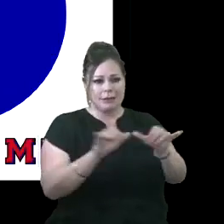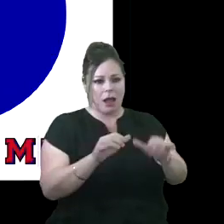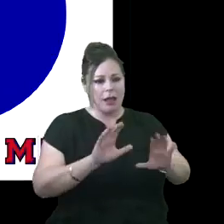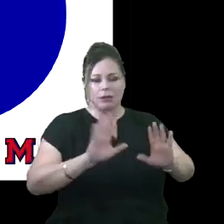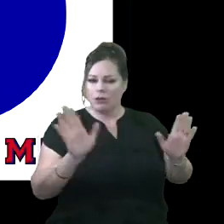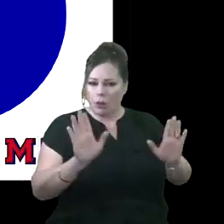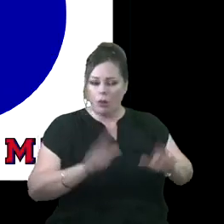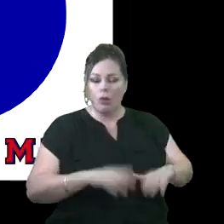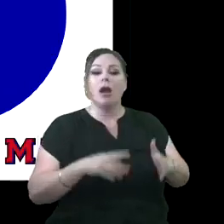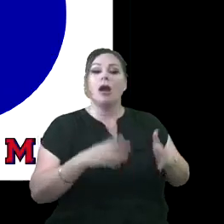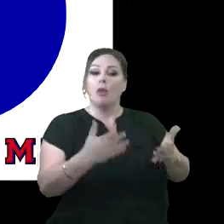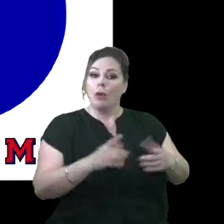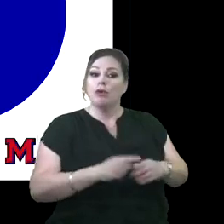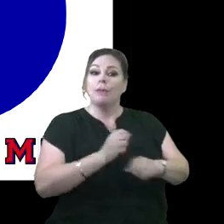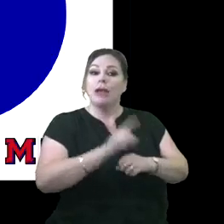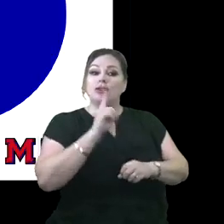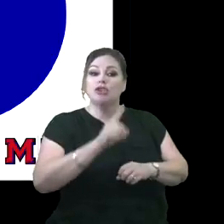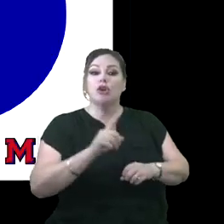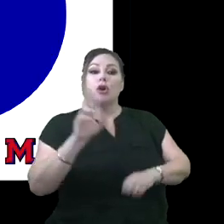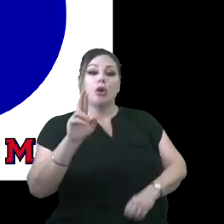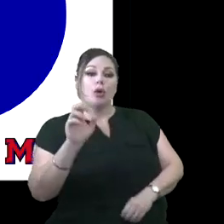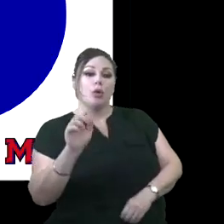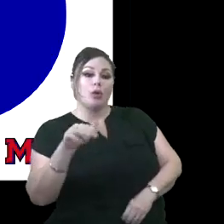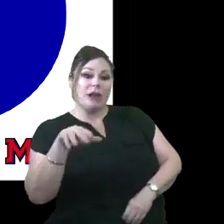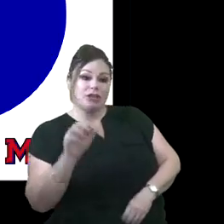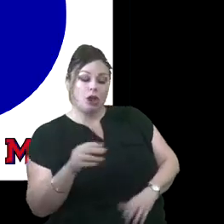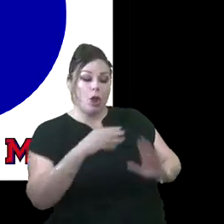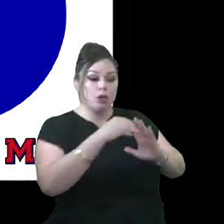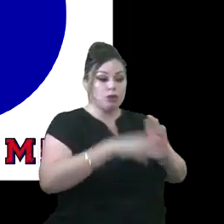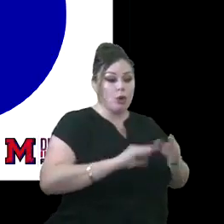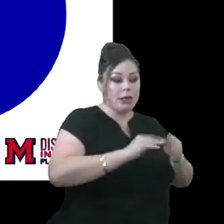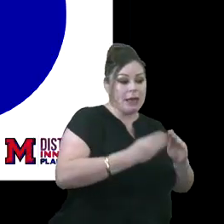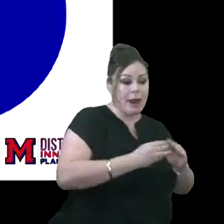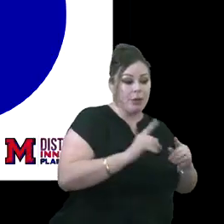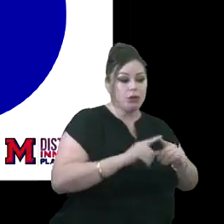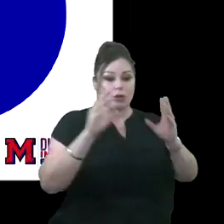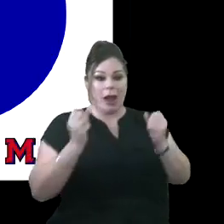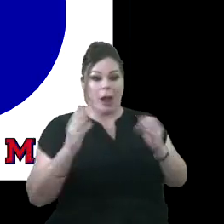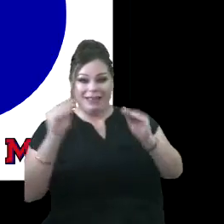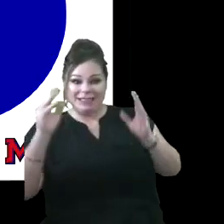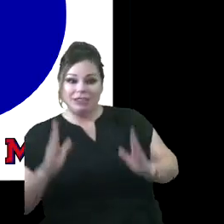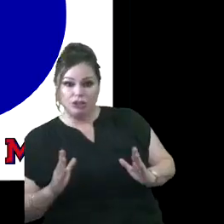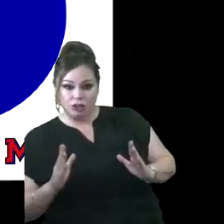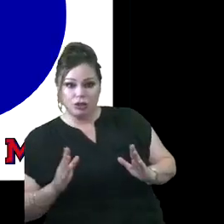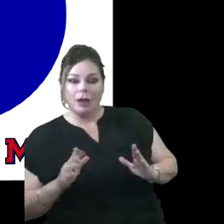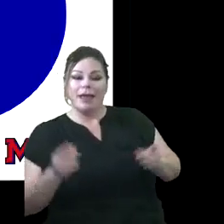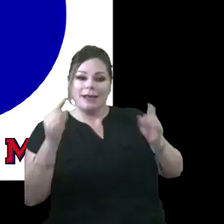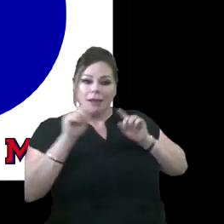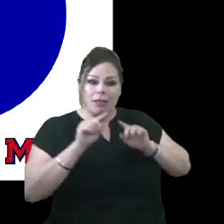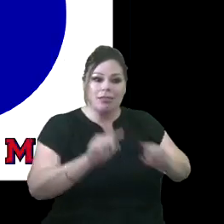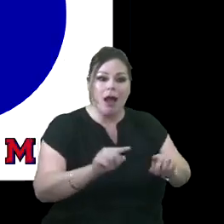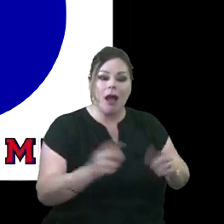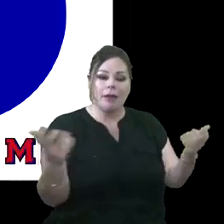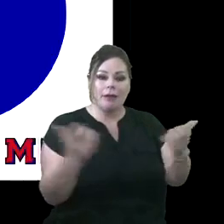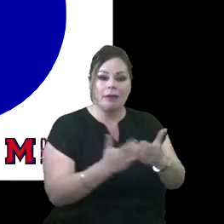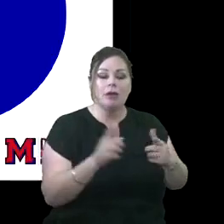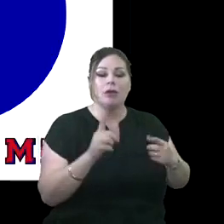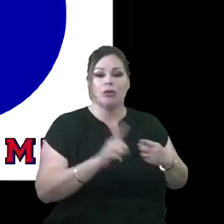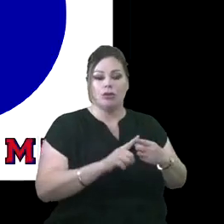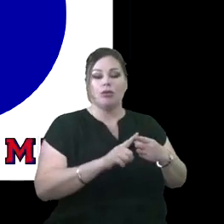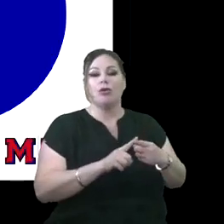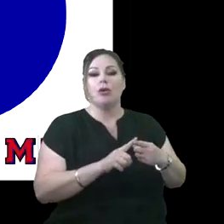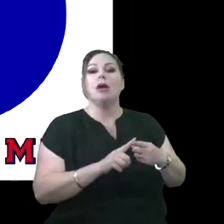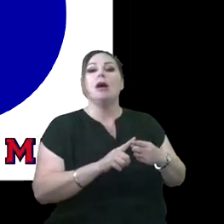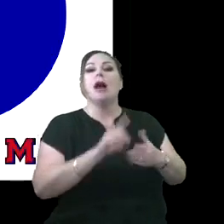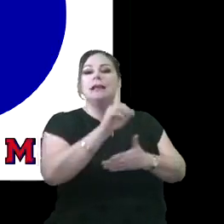that the class size ratio is really aligned to the school action or the instructional model or the redesign of the campus.